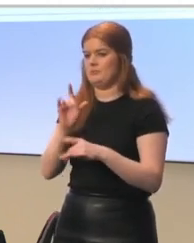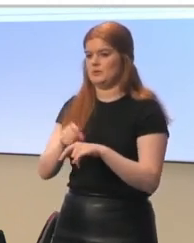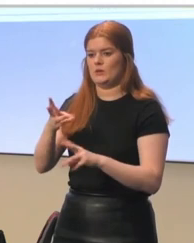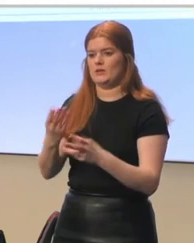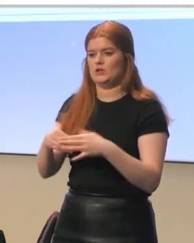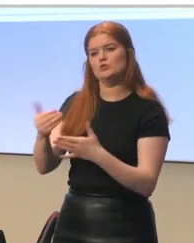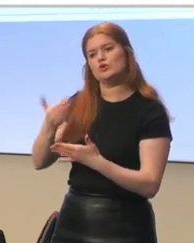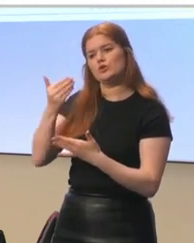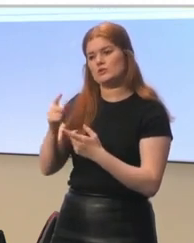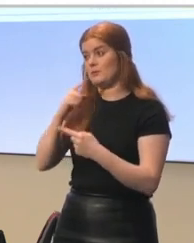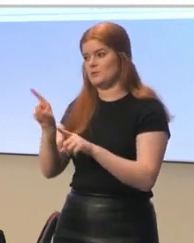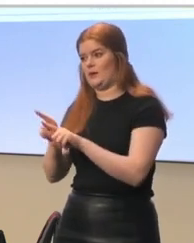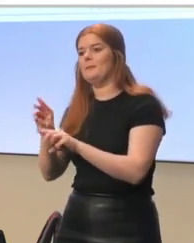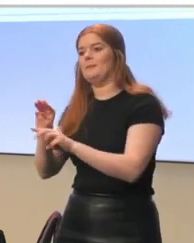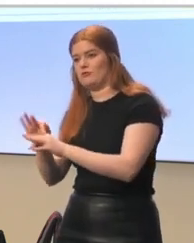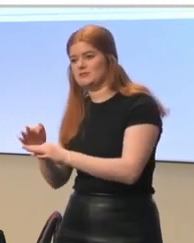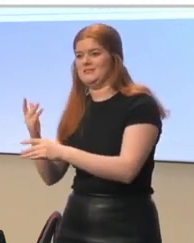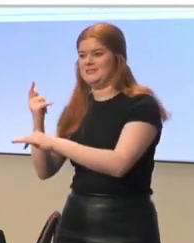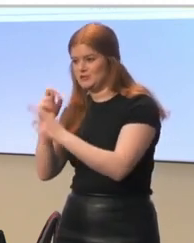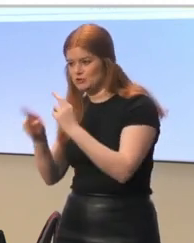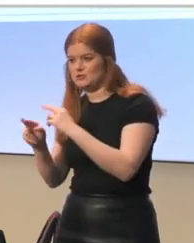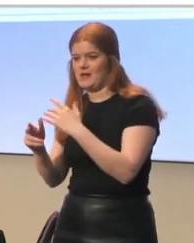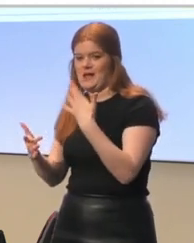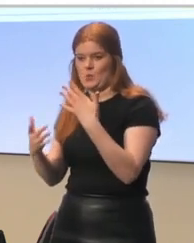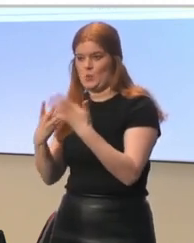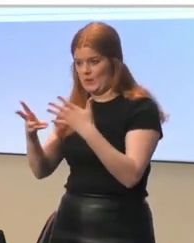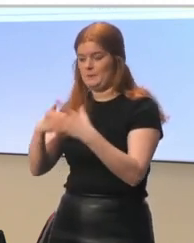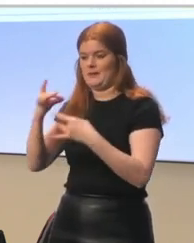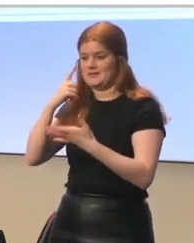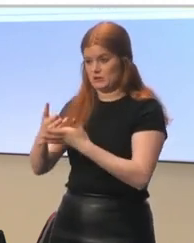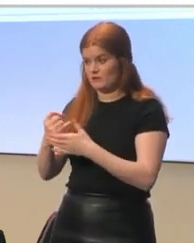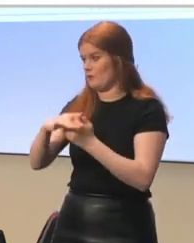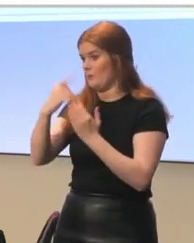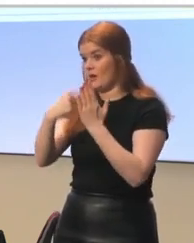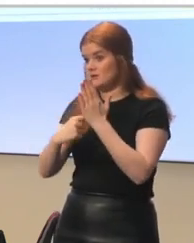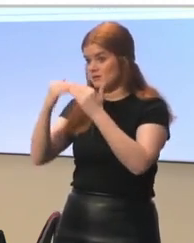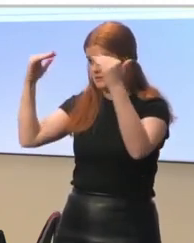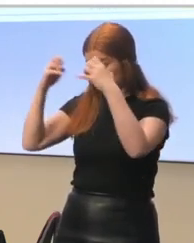learners, but also parents and teachers, in decision-making processes on policy level.